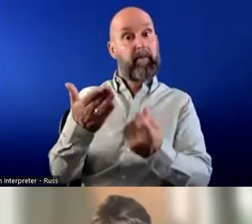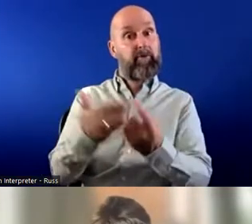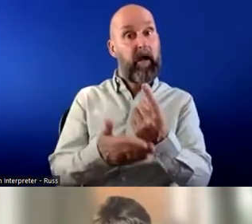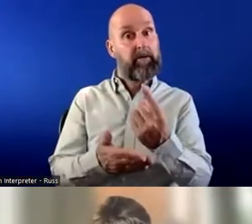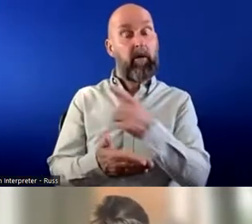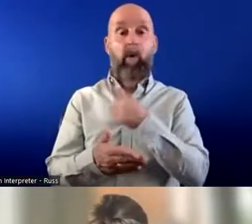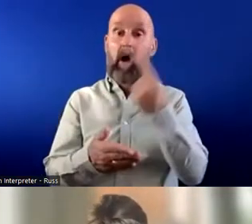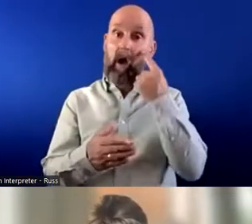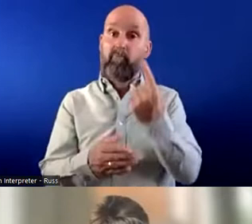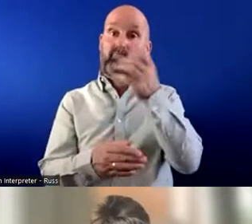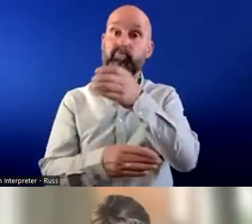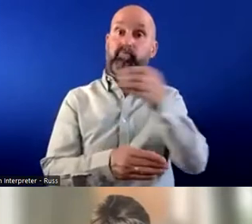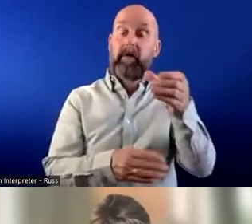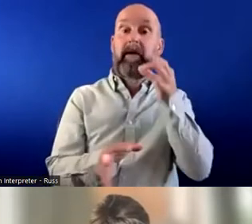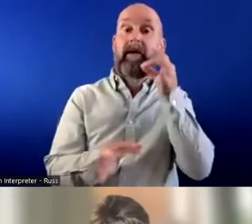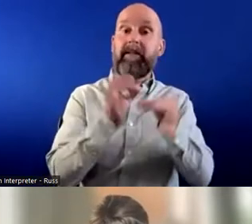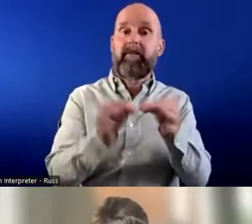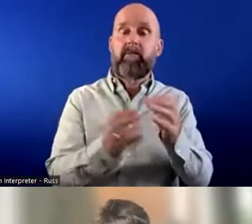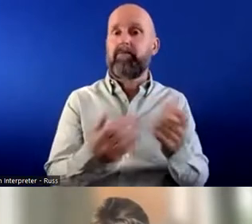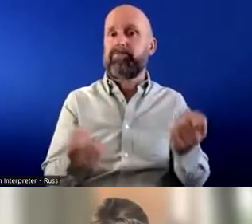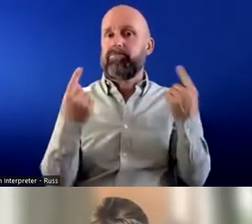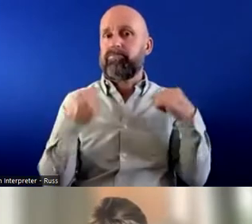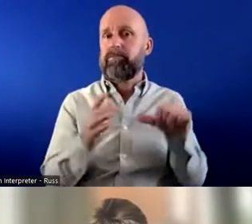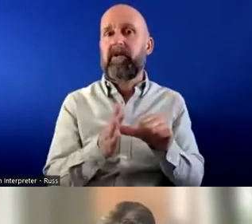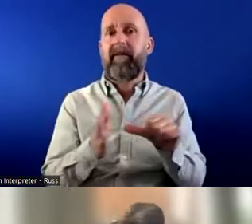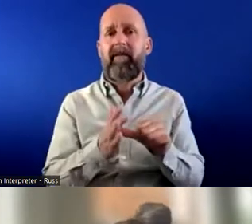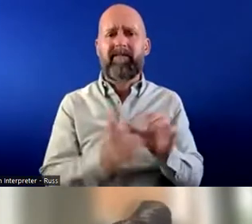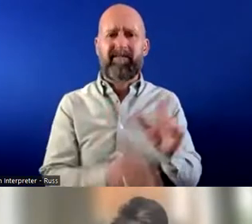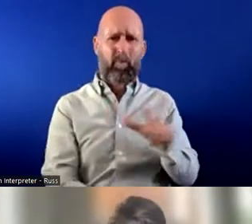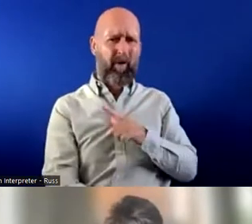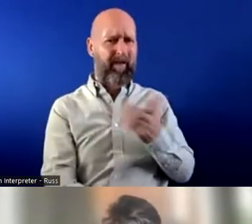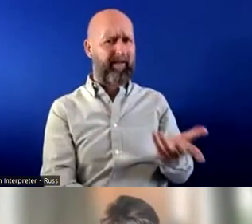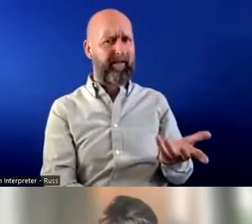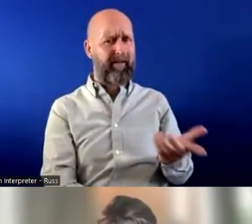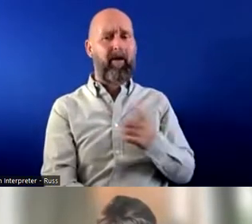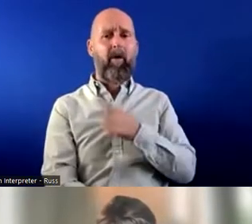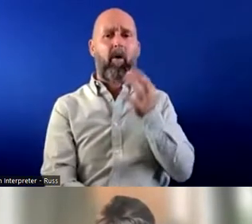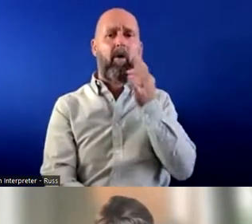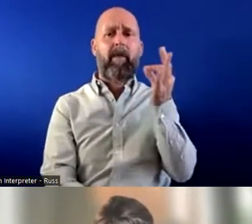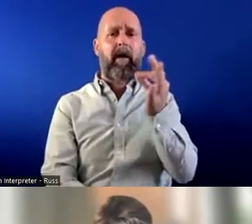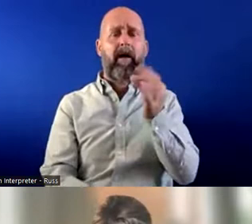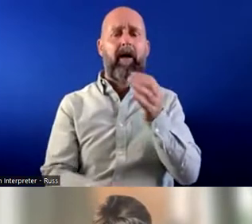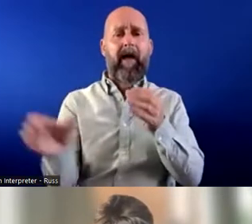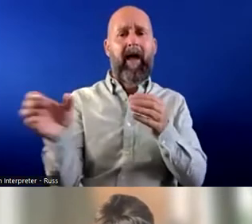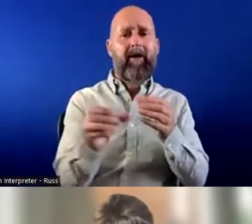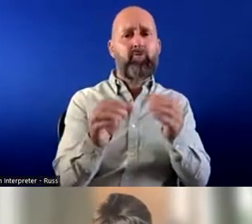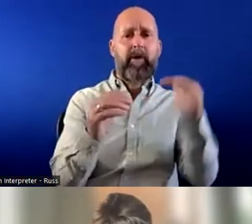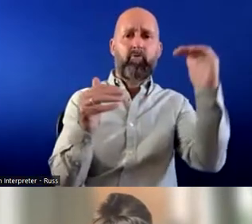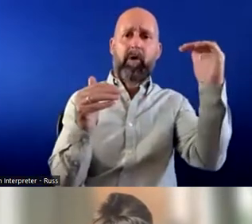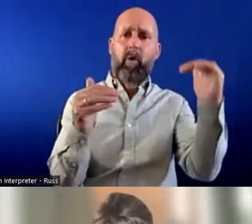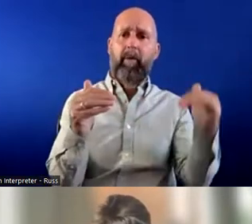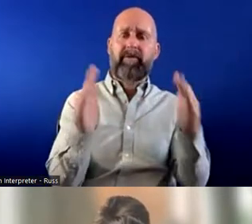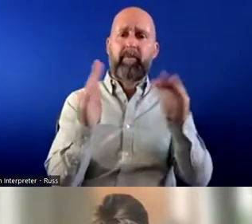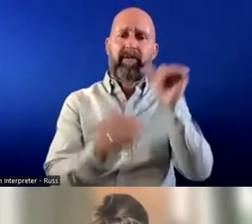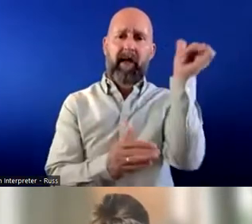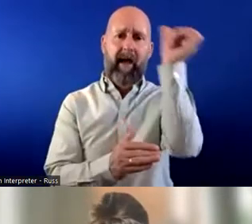first hurdle that the interview is too difficult and it doesn't need to be or that the entry requirements require people to have an academic